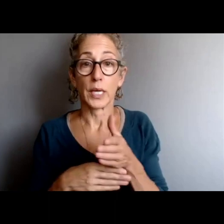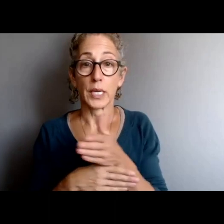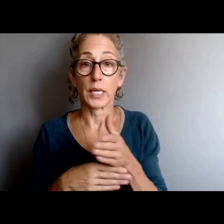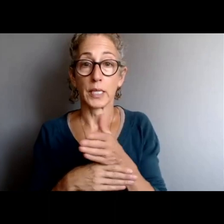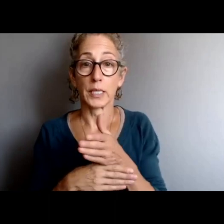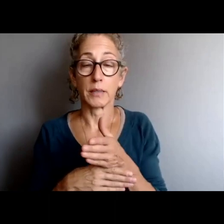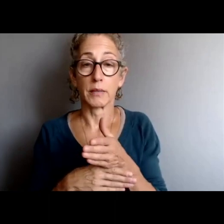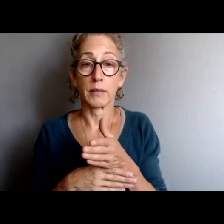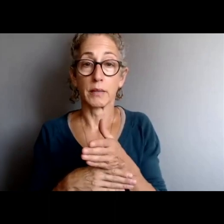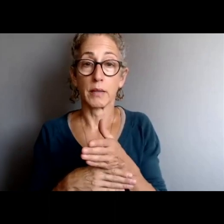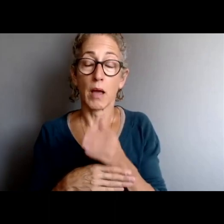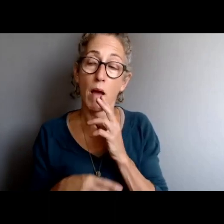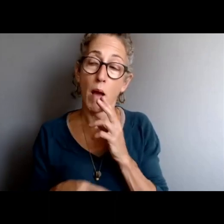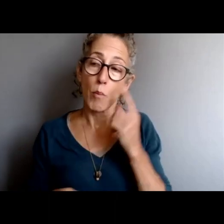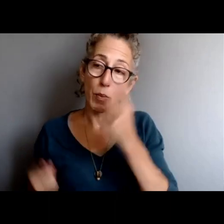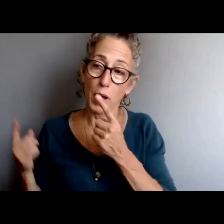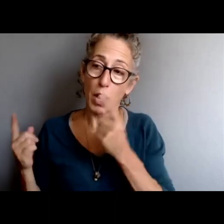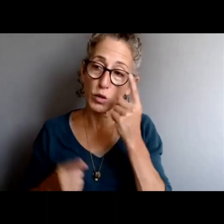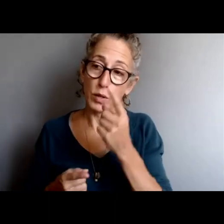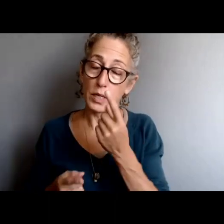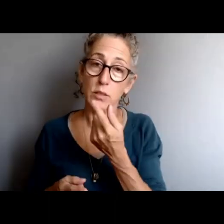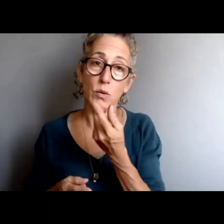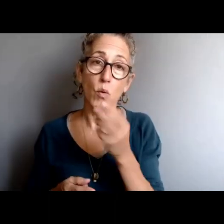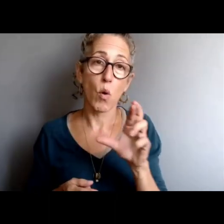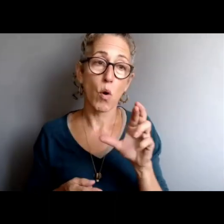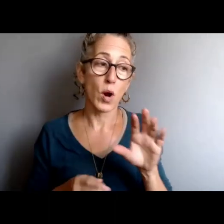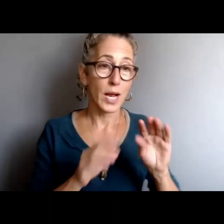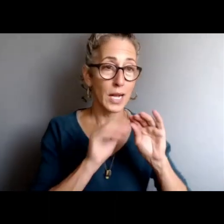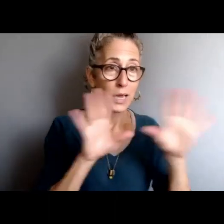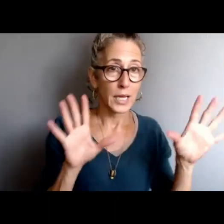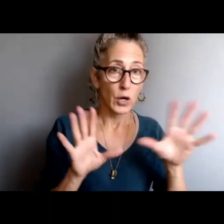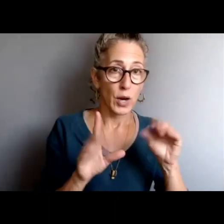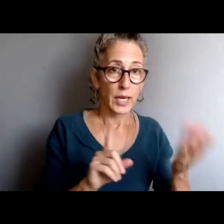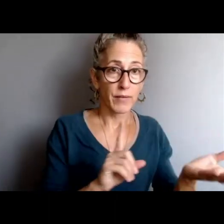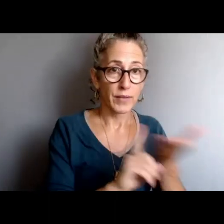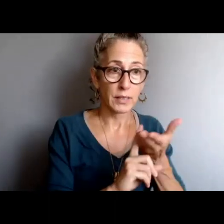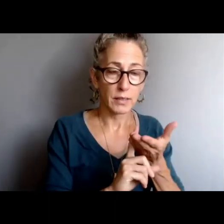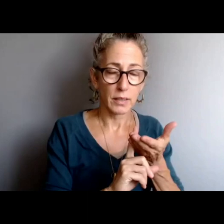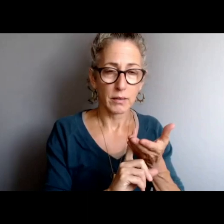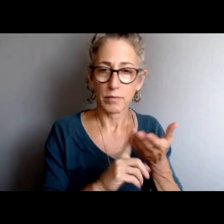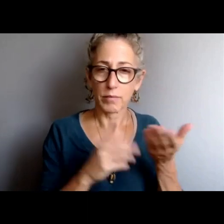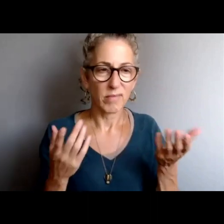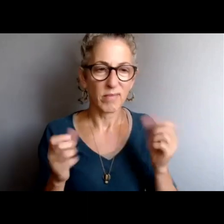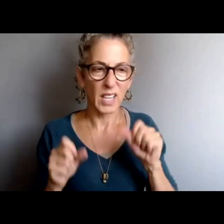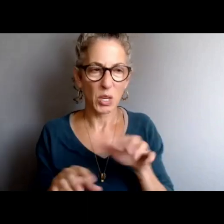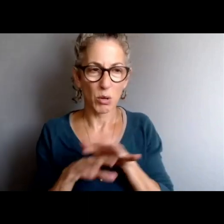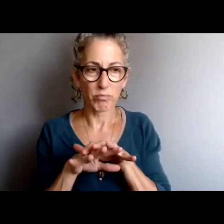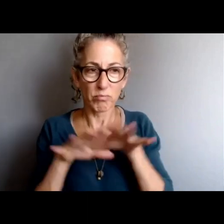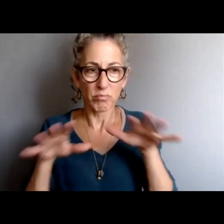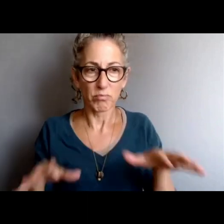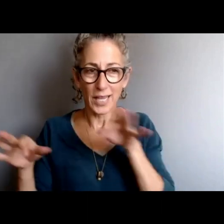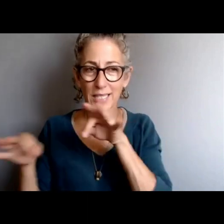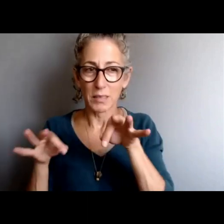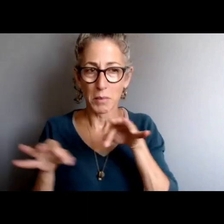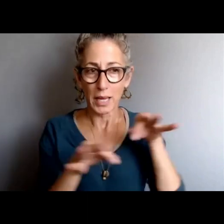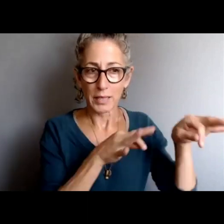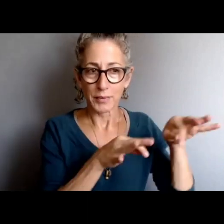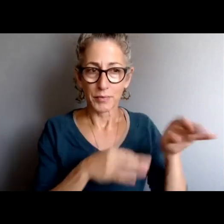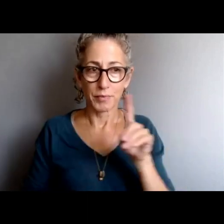convincing. Is one more than the other? Is someone able to explain a little bit about the difference between preponderance versus clear and convincing?